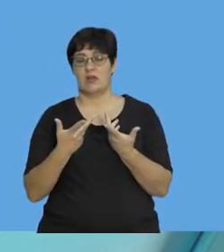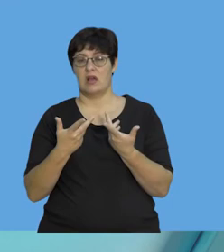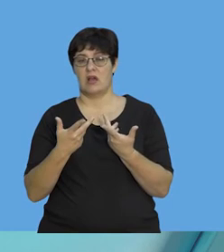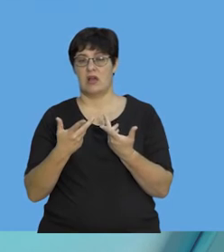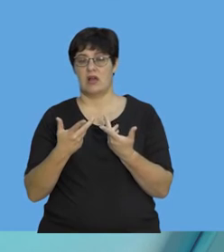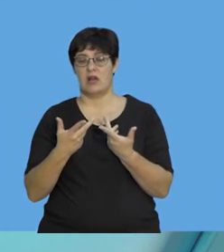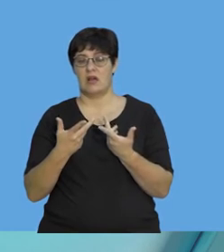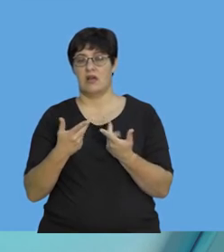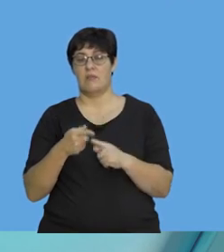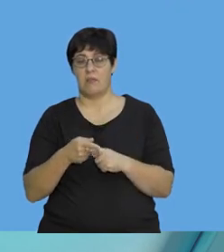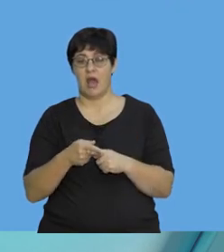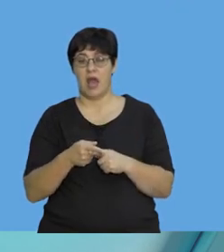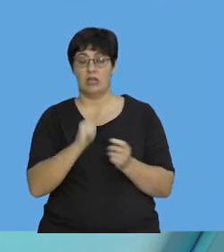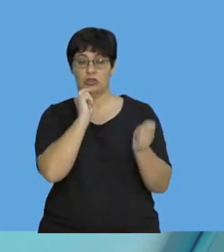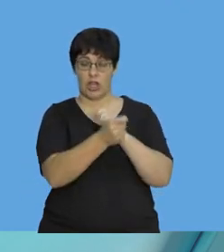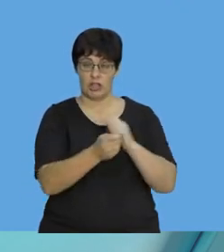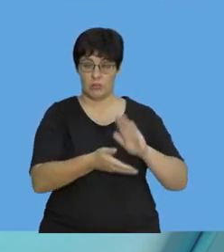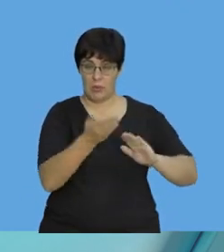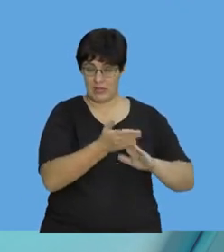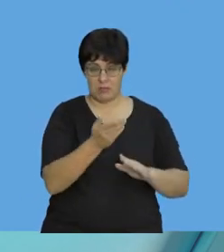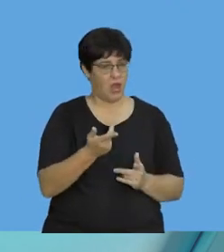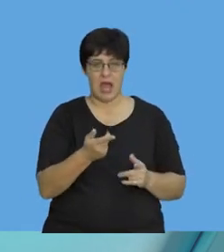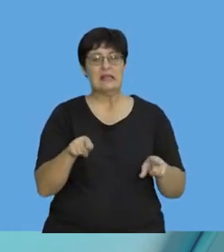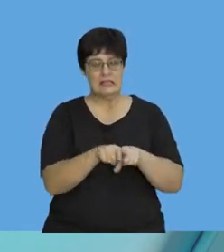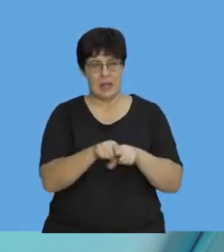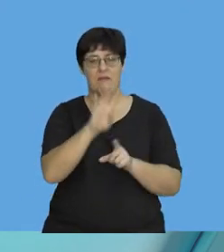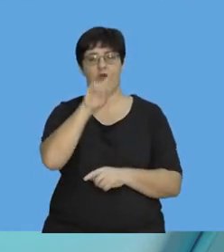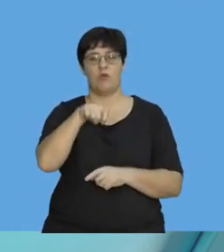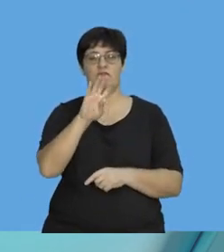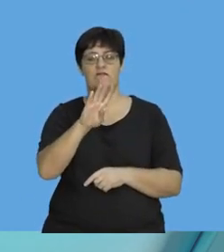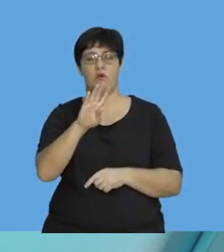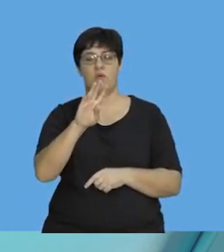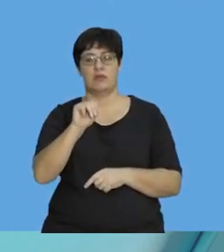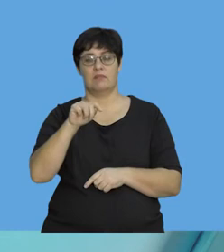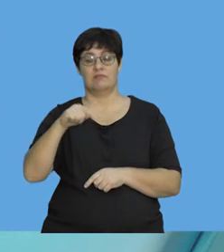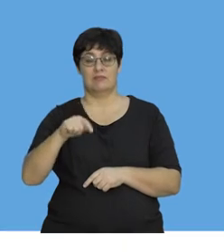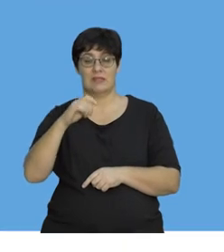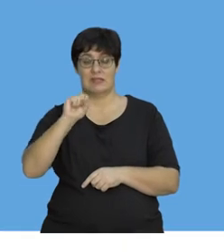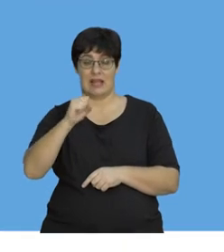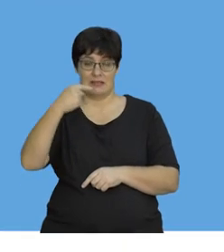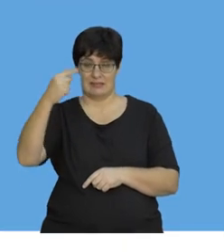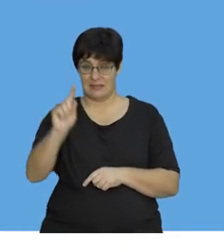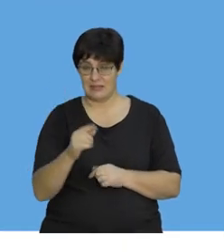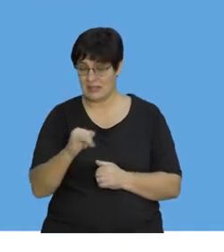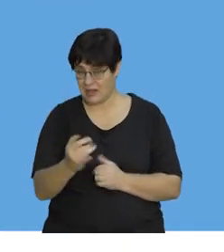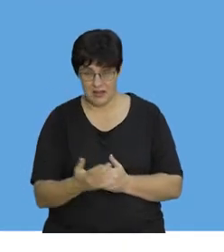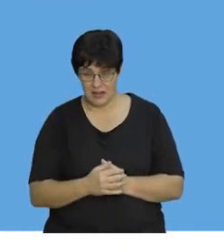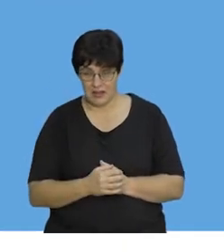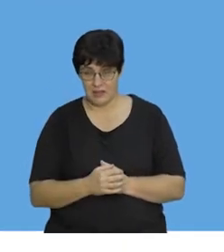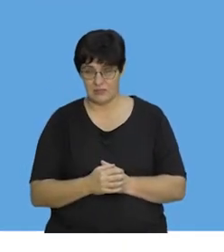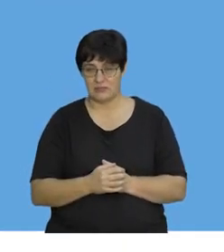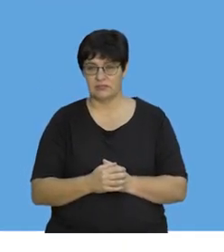the same. It still hits the foam at 4.4 meters per second. Okay. Let's see